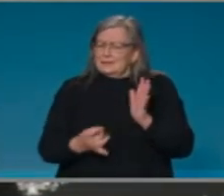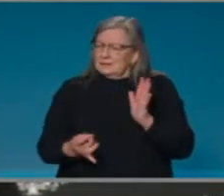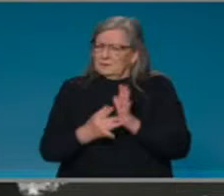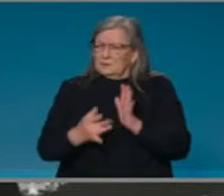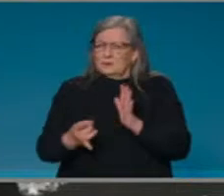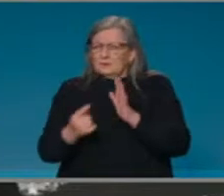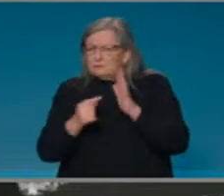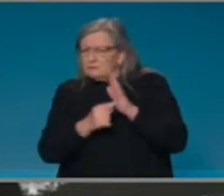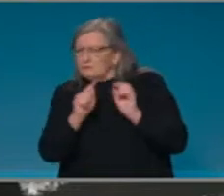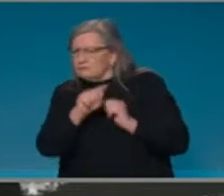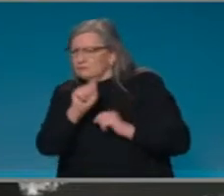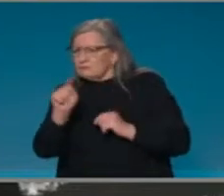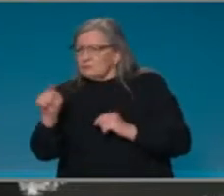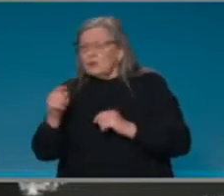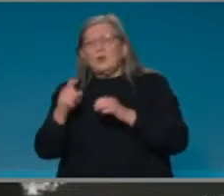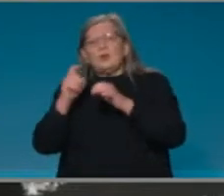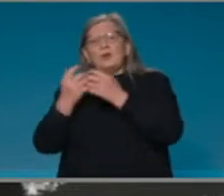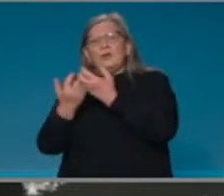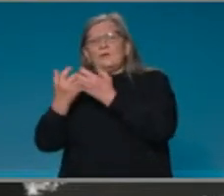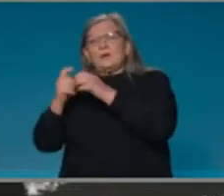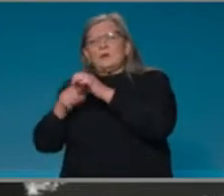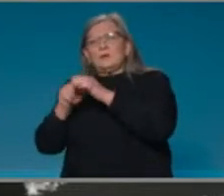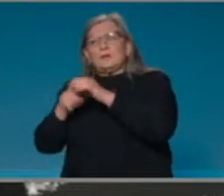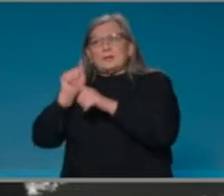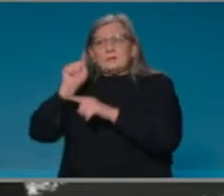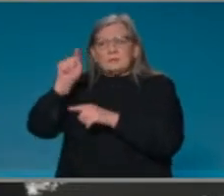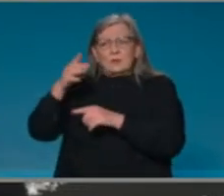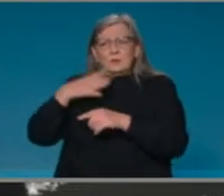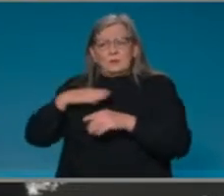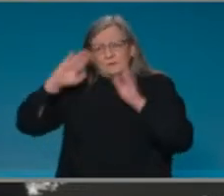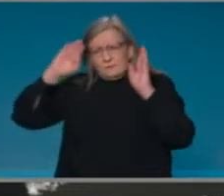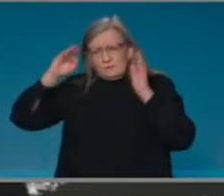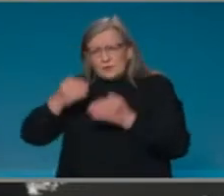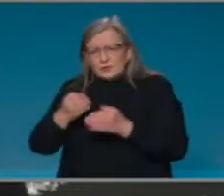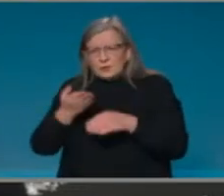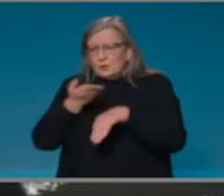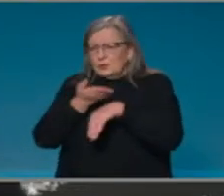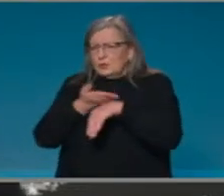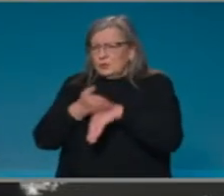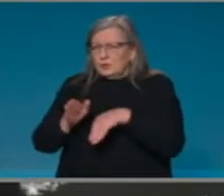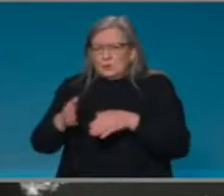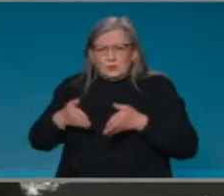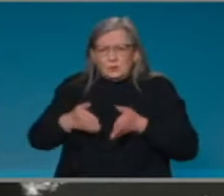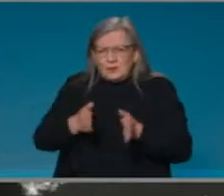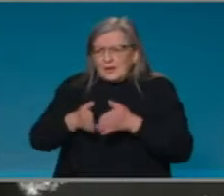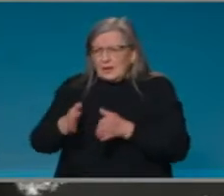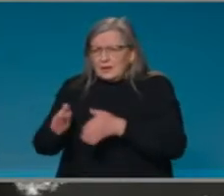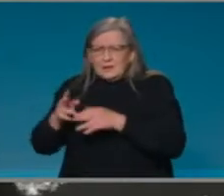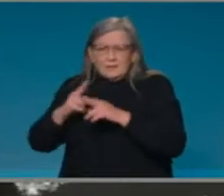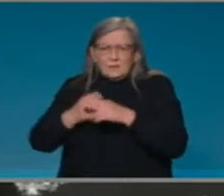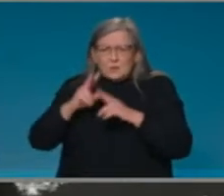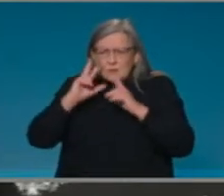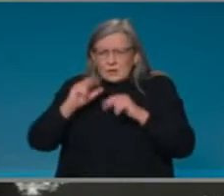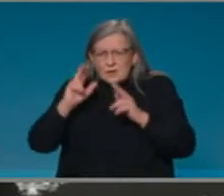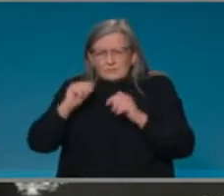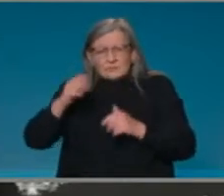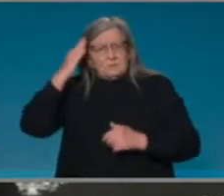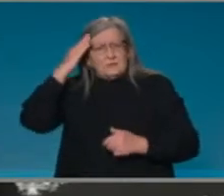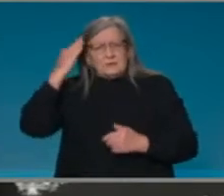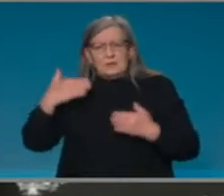$1 million to focus on new models of mental health care for young Indigenous